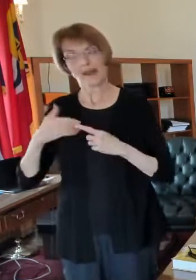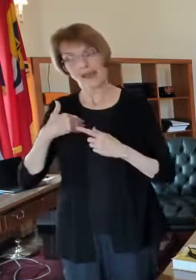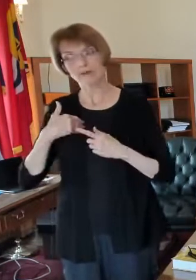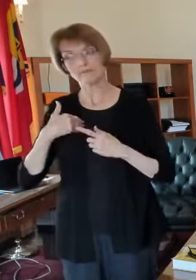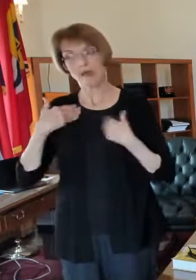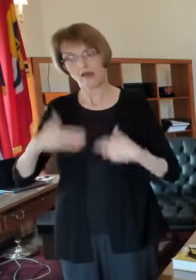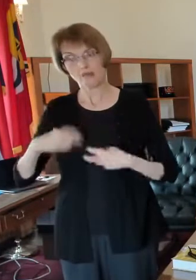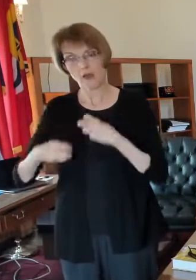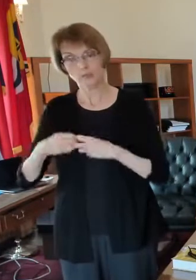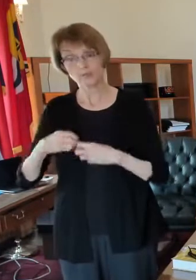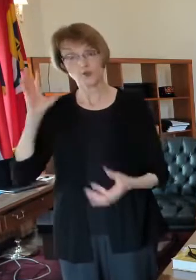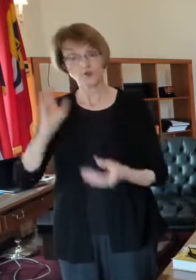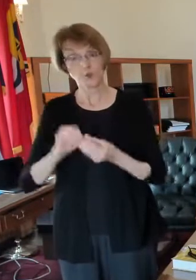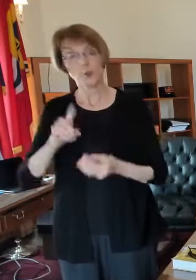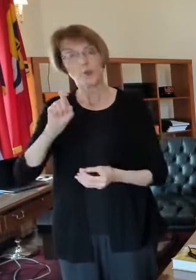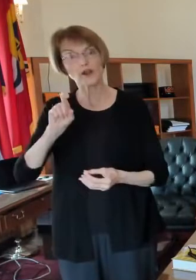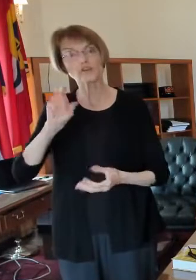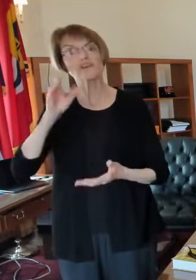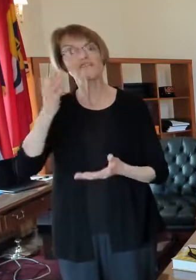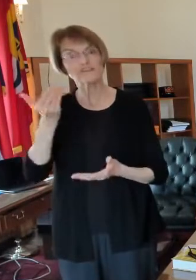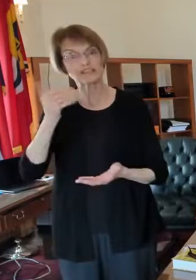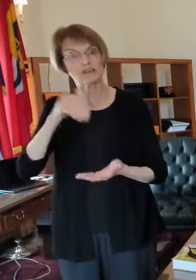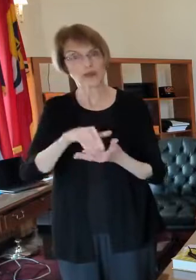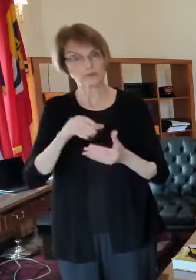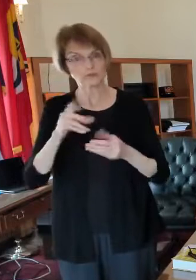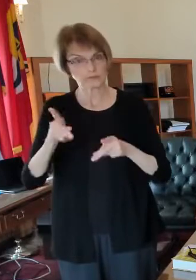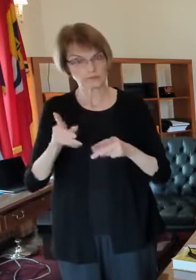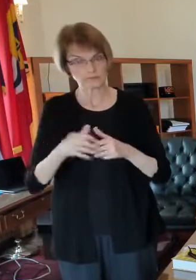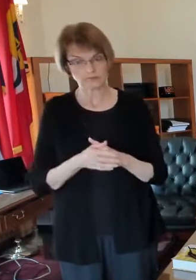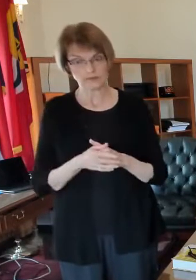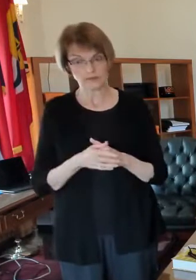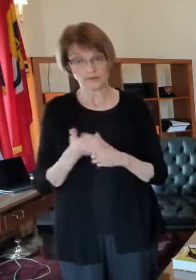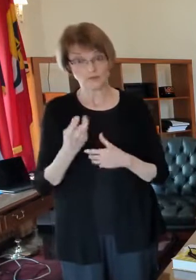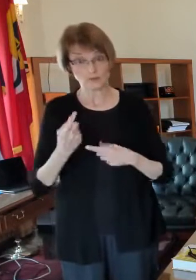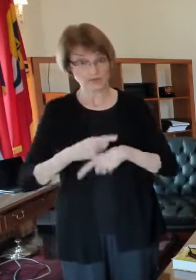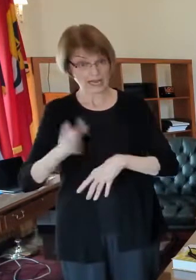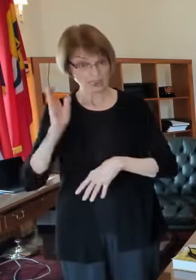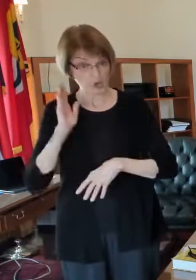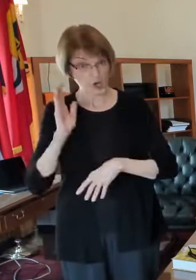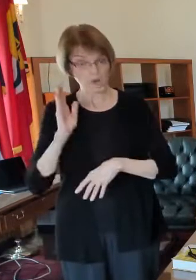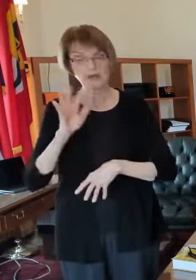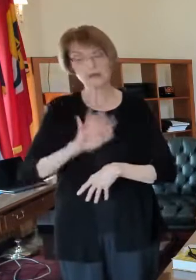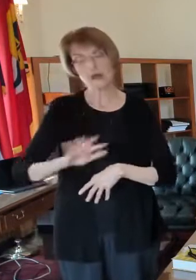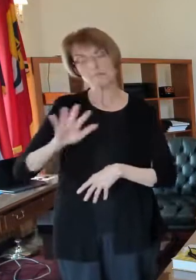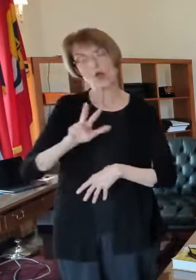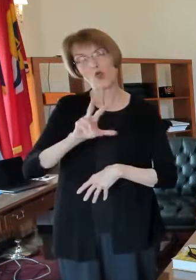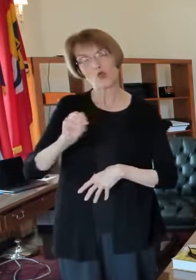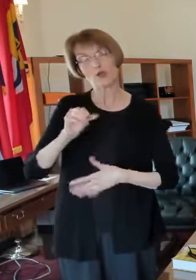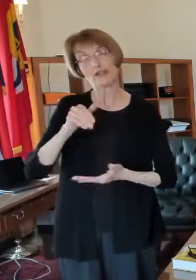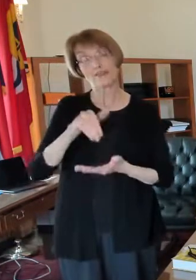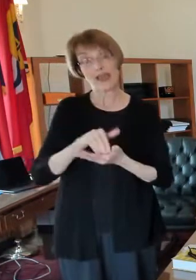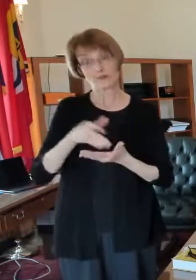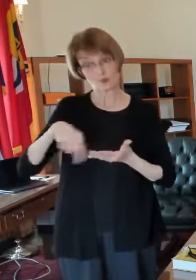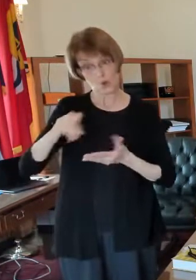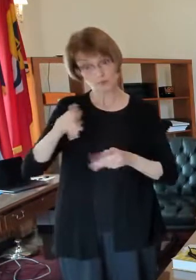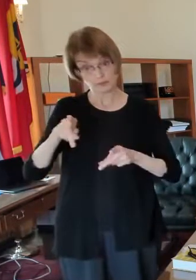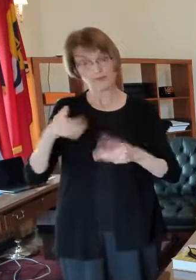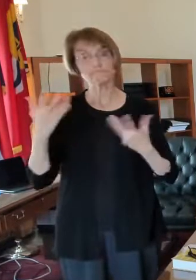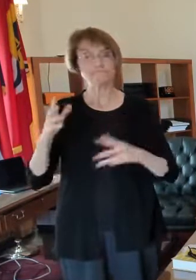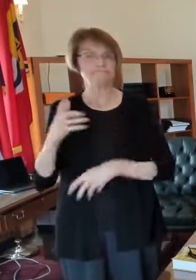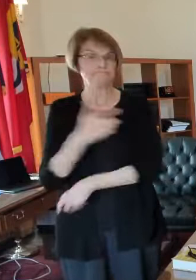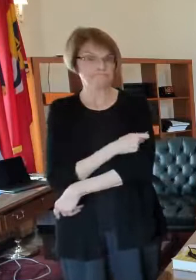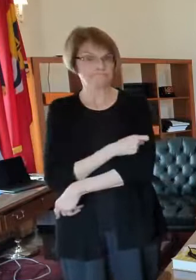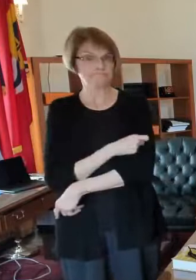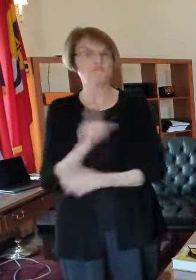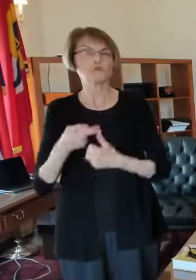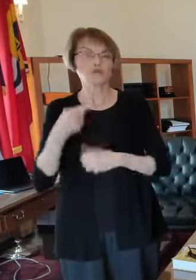000 people uh as of a few days ago there had been about 30 000 of those people who had received at least